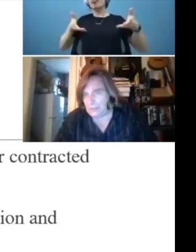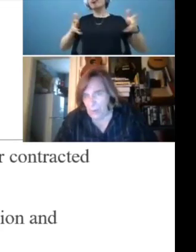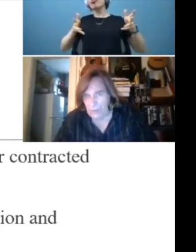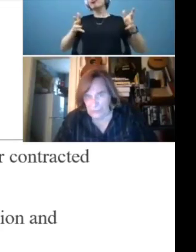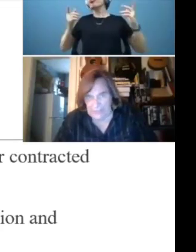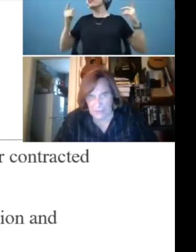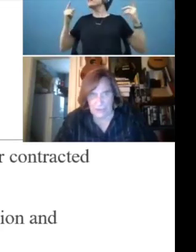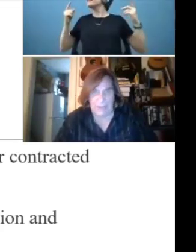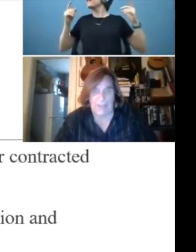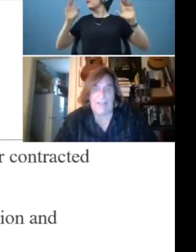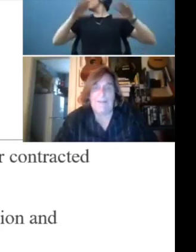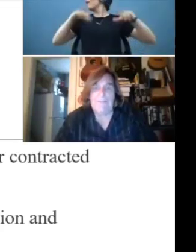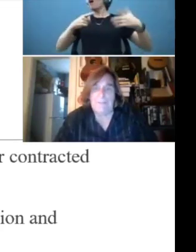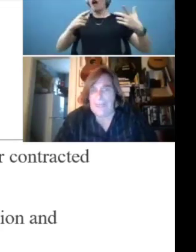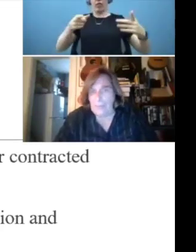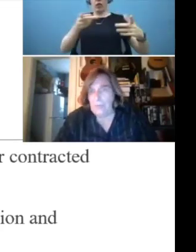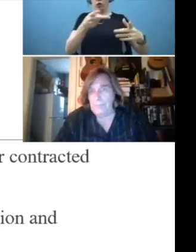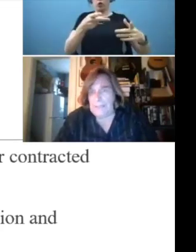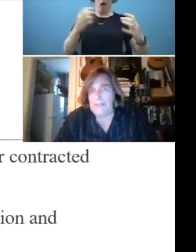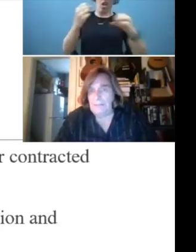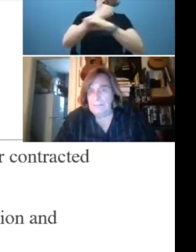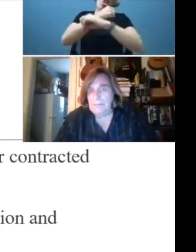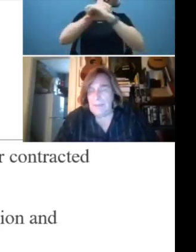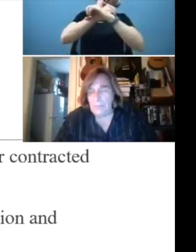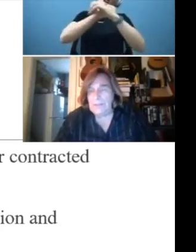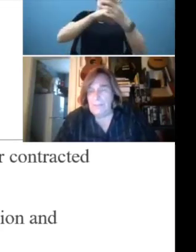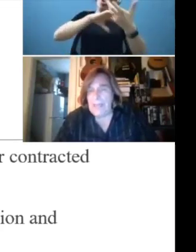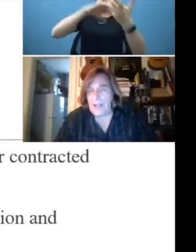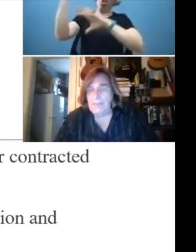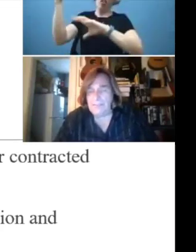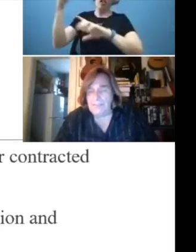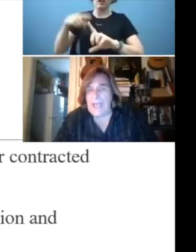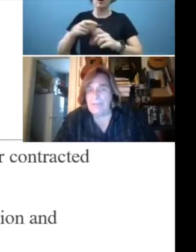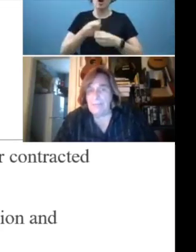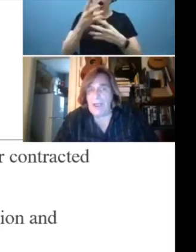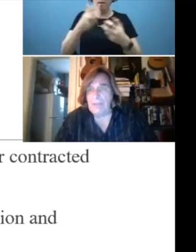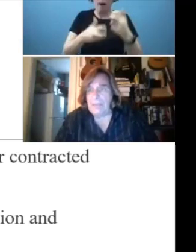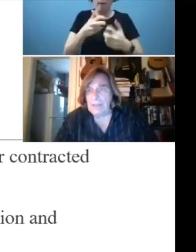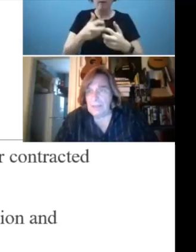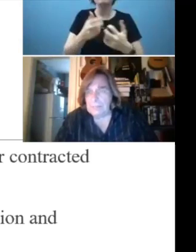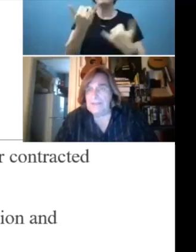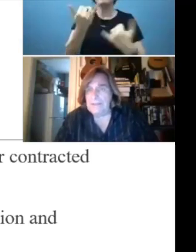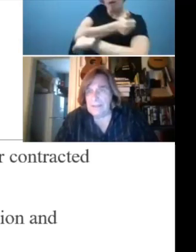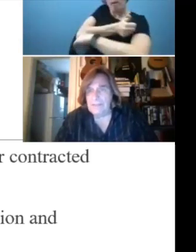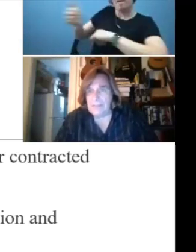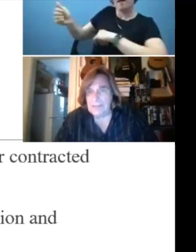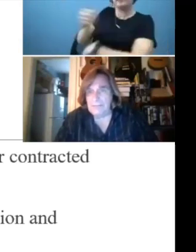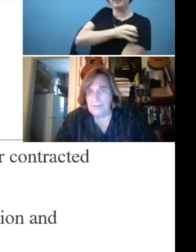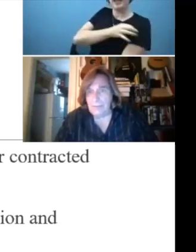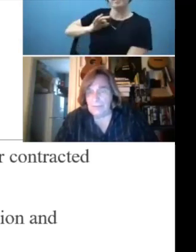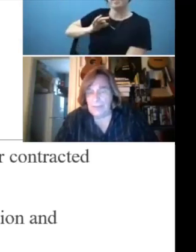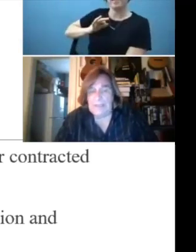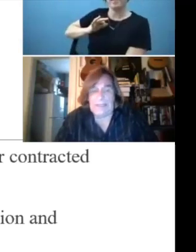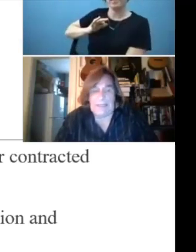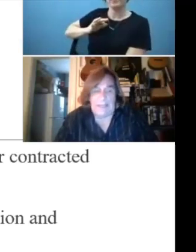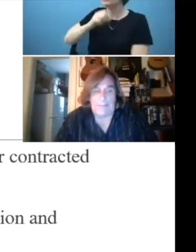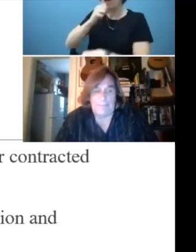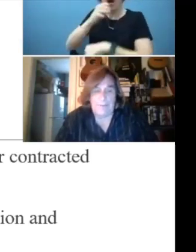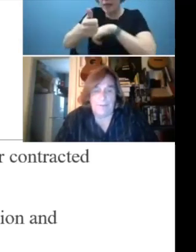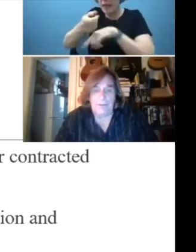they got into an altercation. That would be, that would come back on the staff rather than a complaint against the individuals.